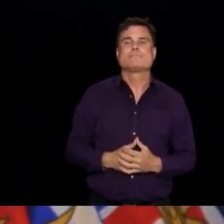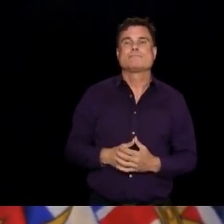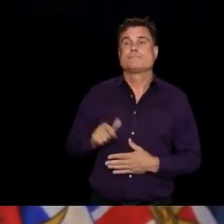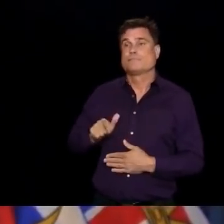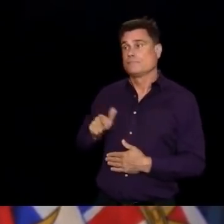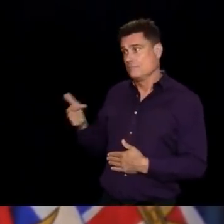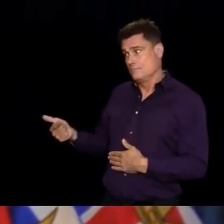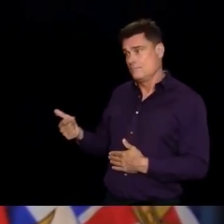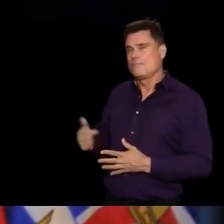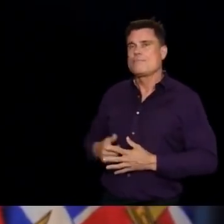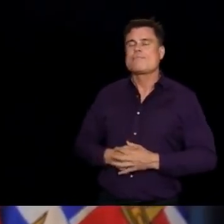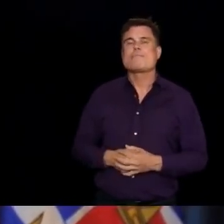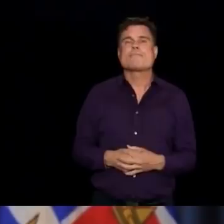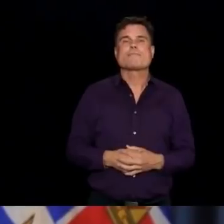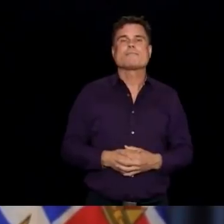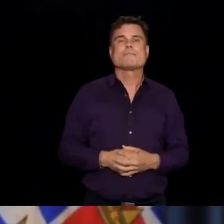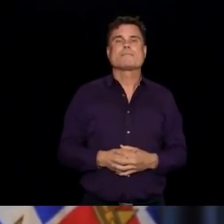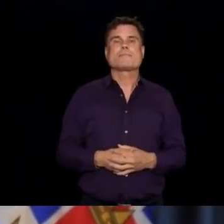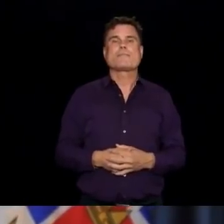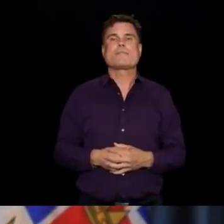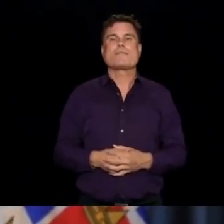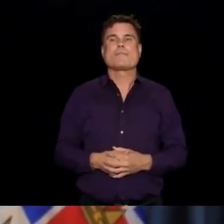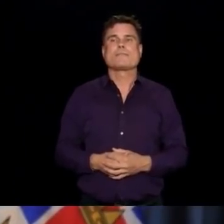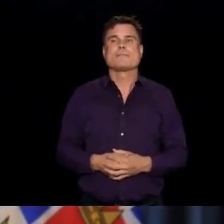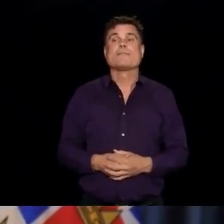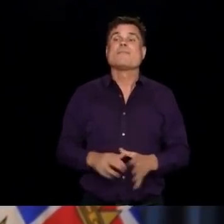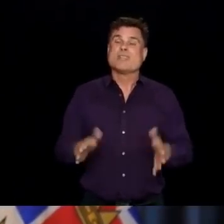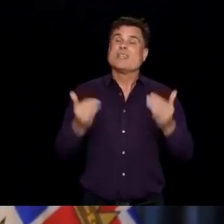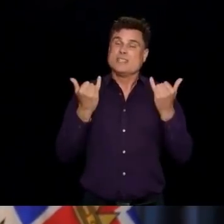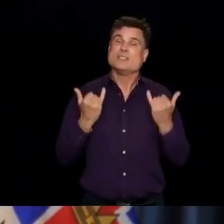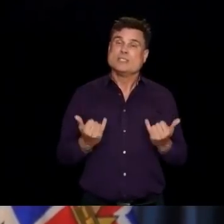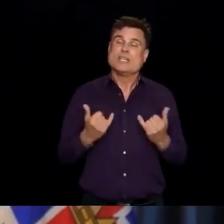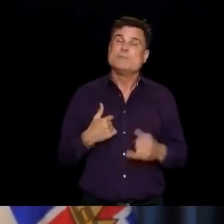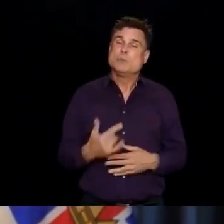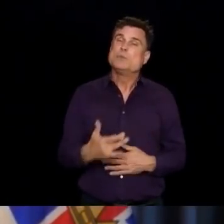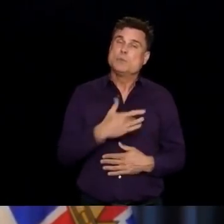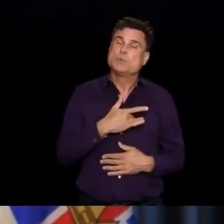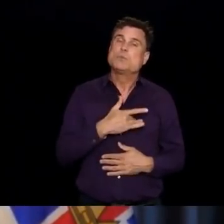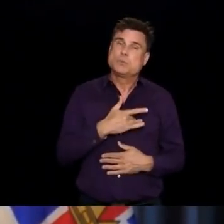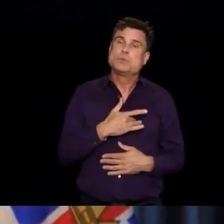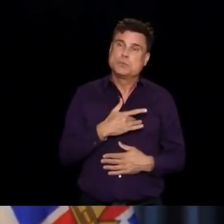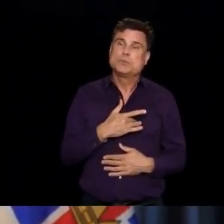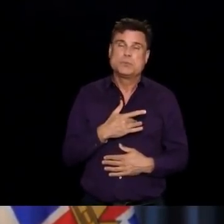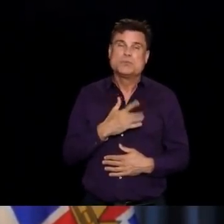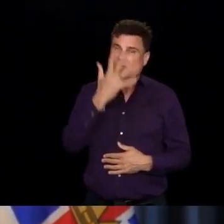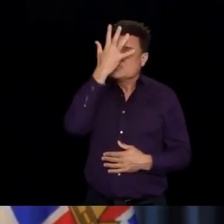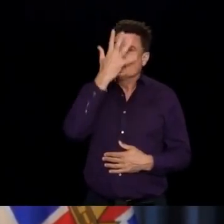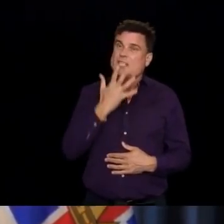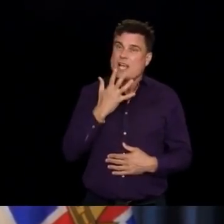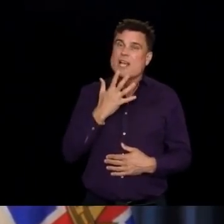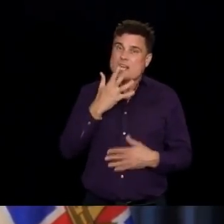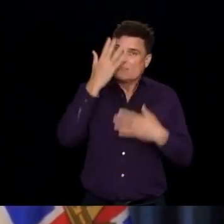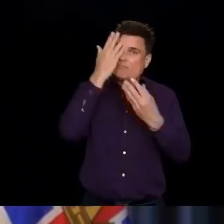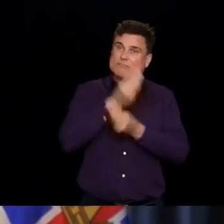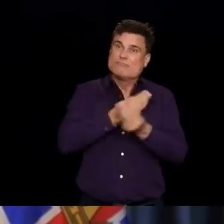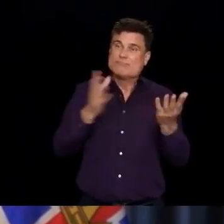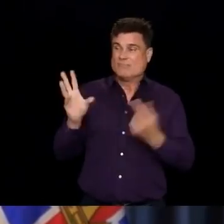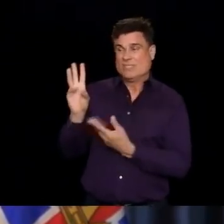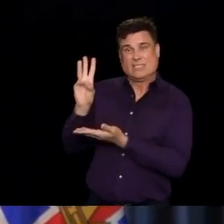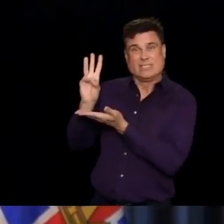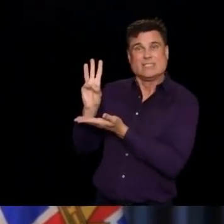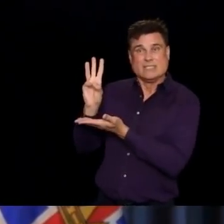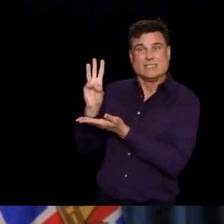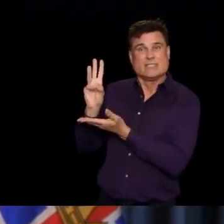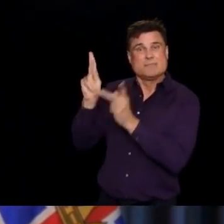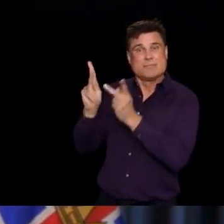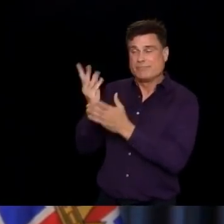Thank you very much, Dr. Henry. And this is obviously a very somber day for us. Six people are announcing the deaths